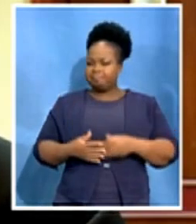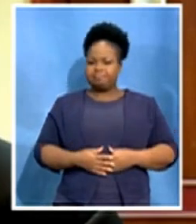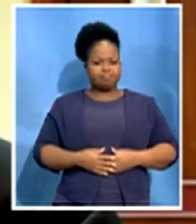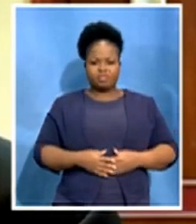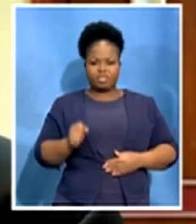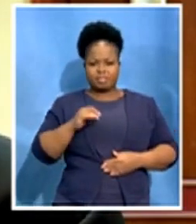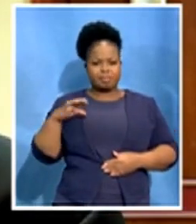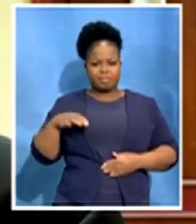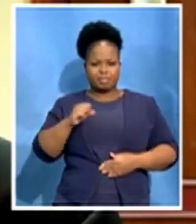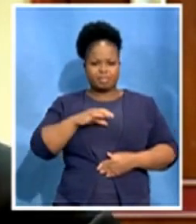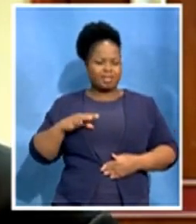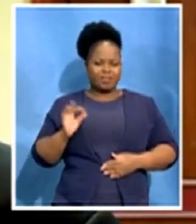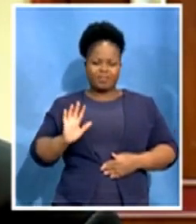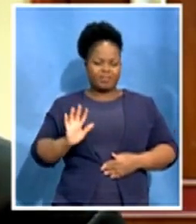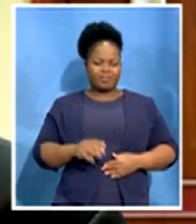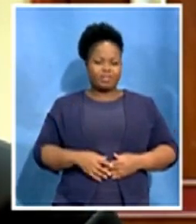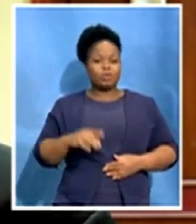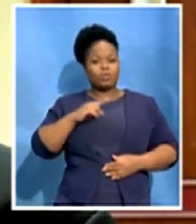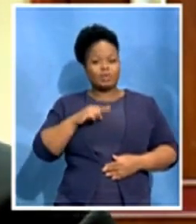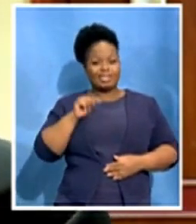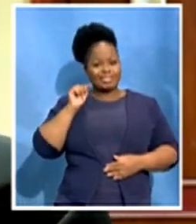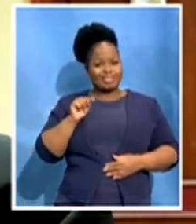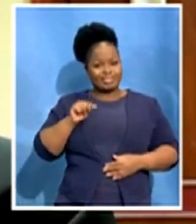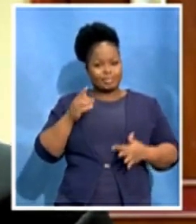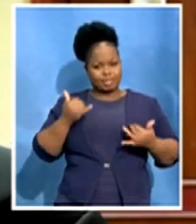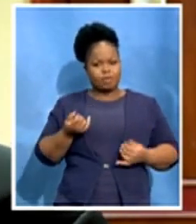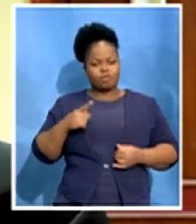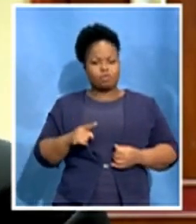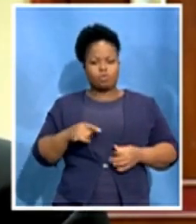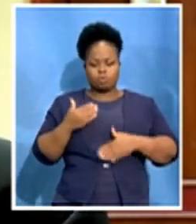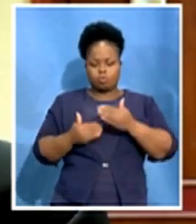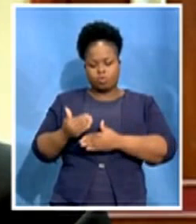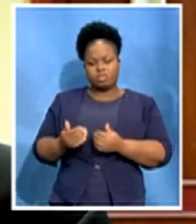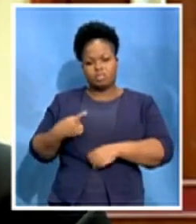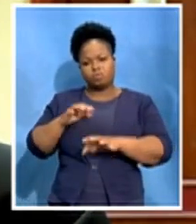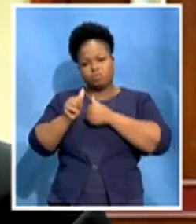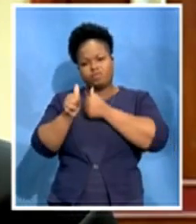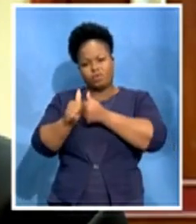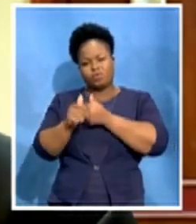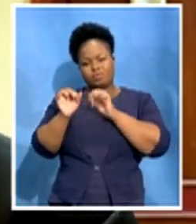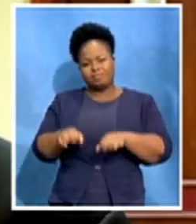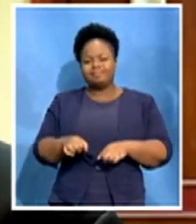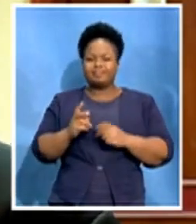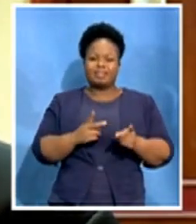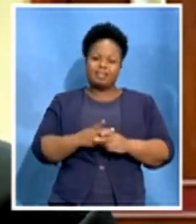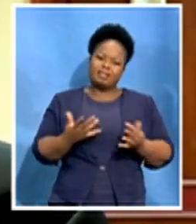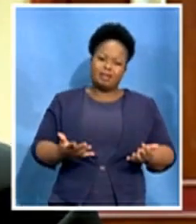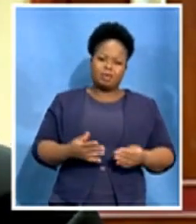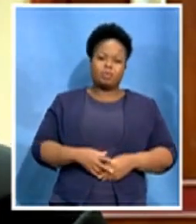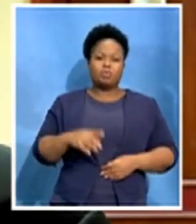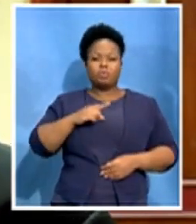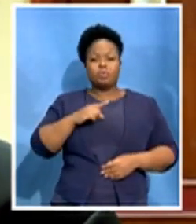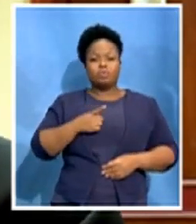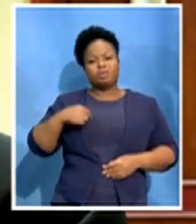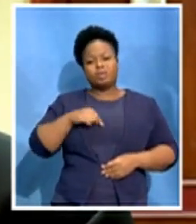This is only in terms of the process that has been followed. We in any event have got what we wanted and that is